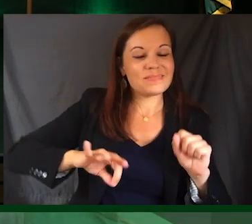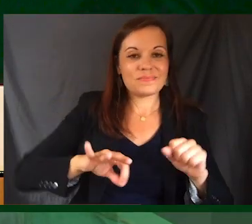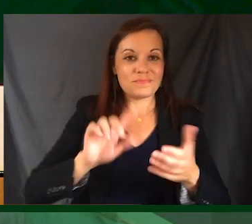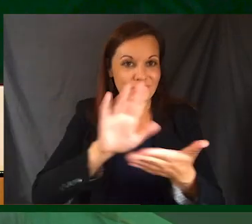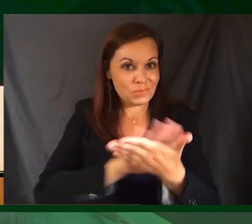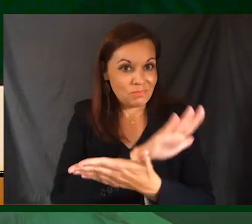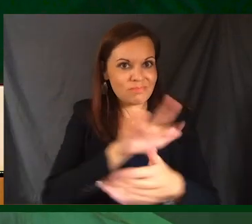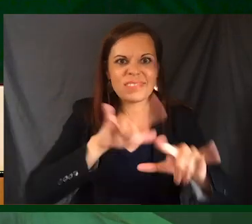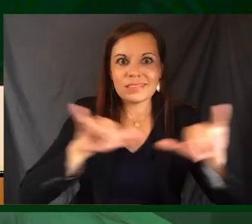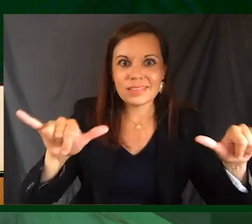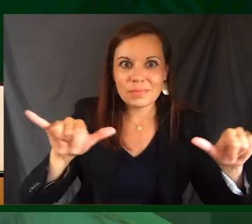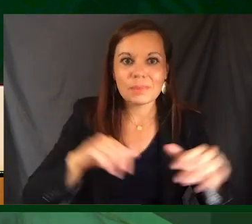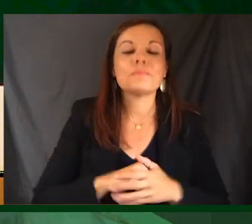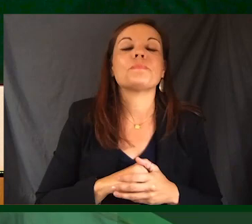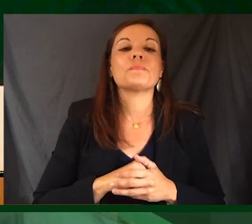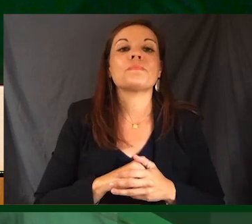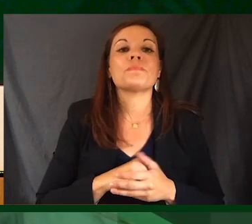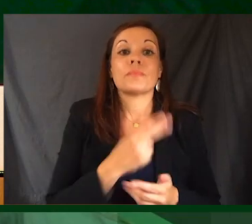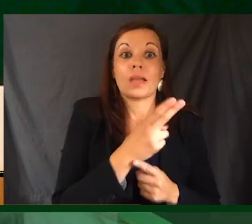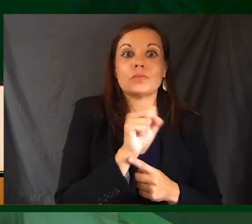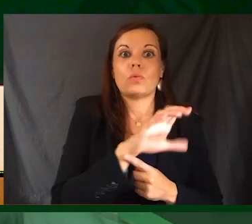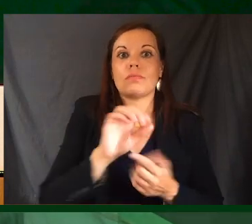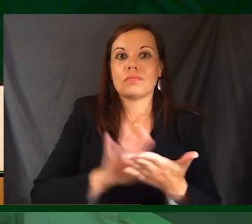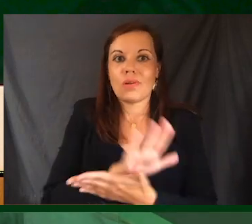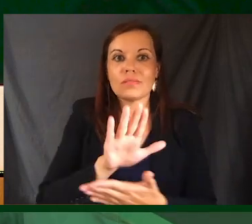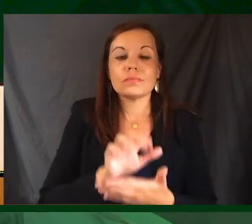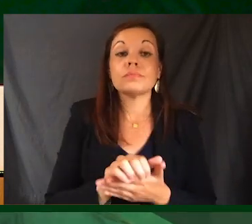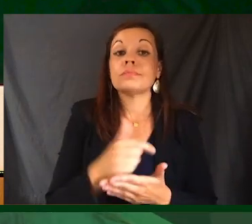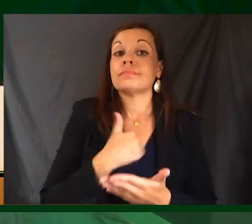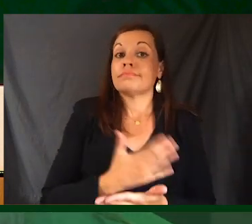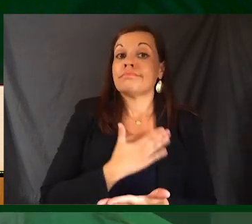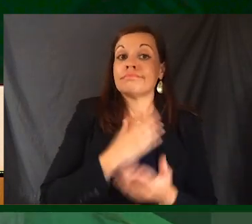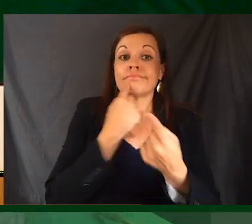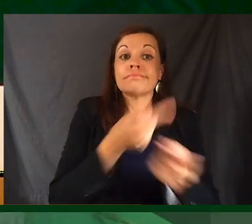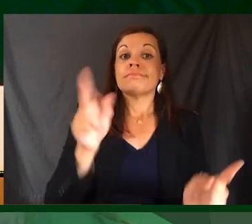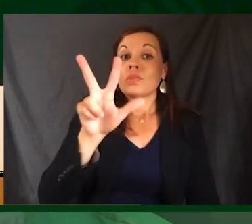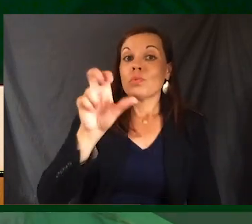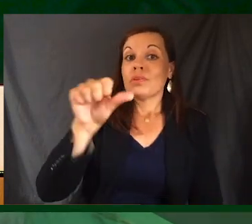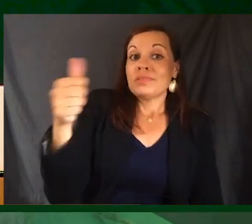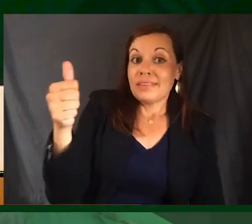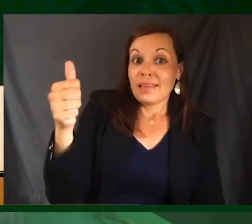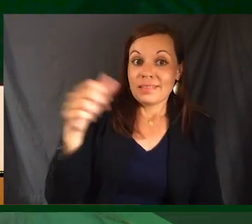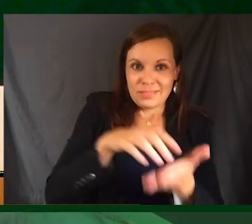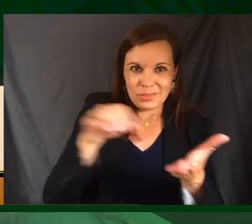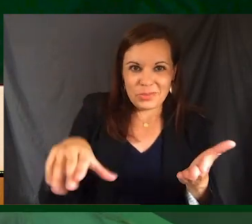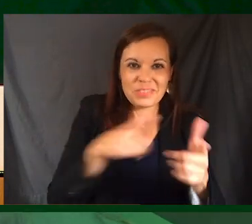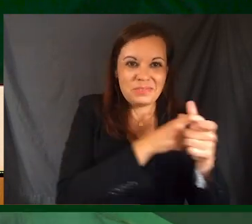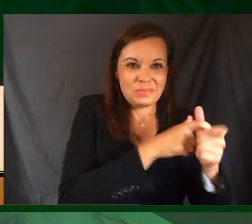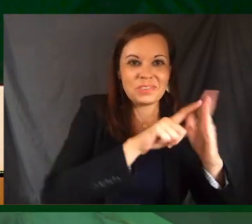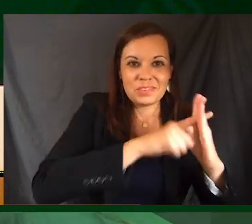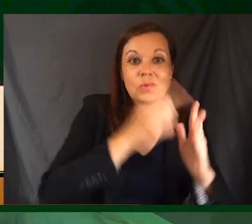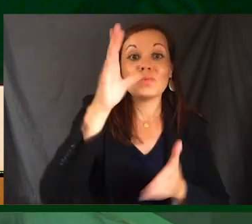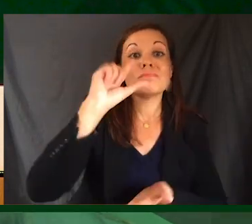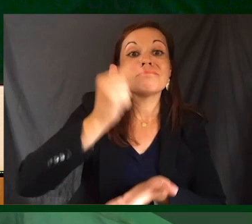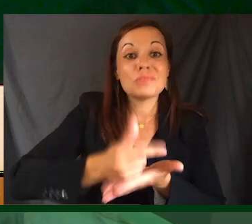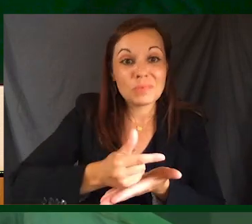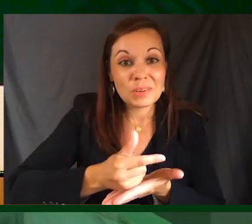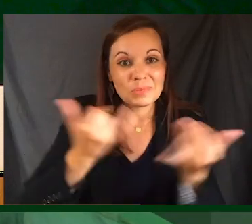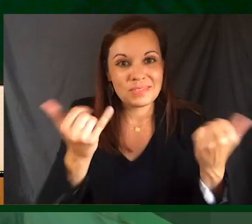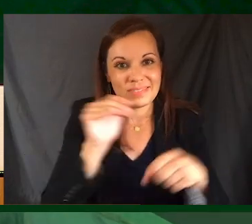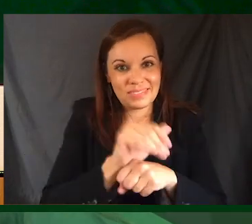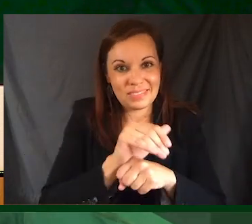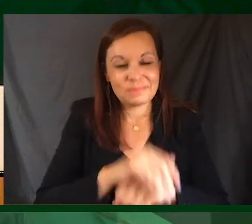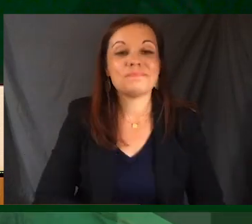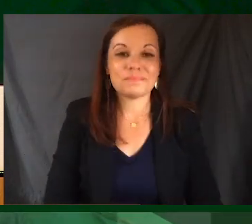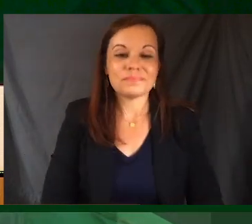time. I am pleased to announce that more than 310 Running Start students will graduate from Green River College tonight,